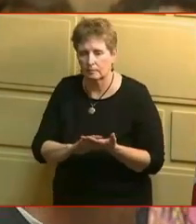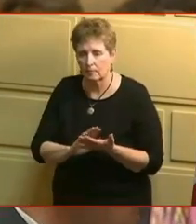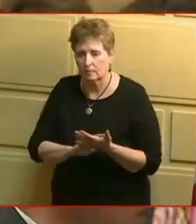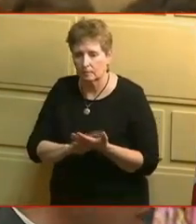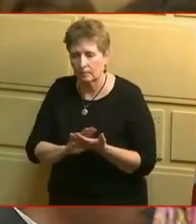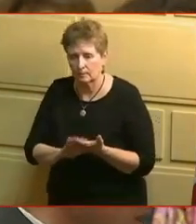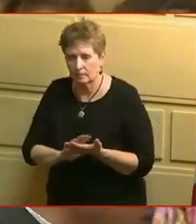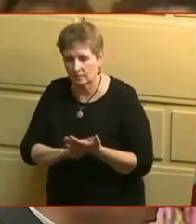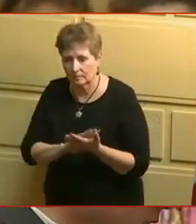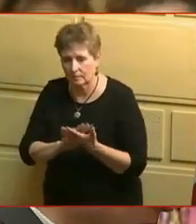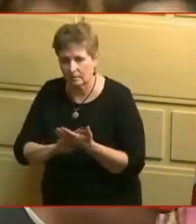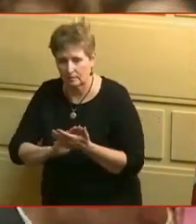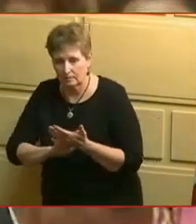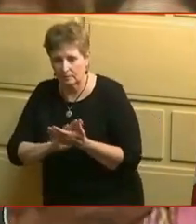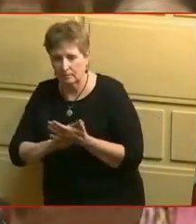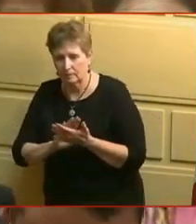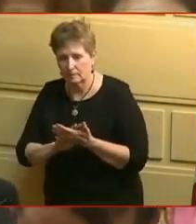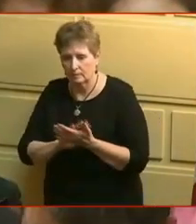2020.